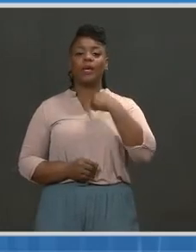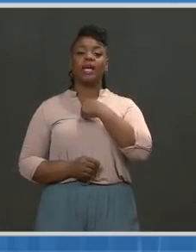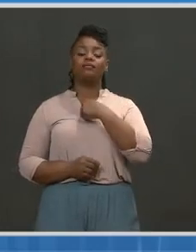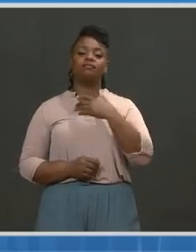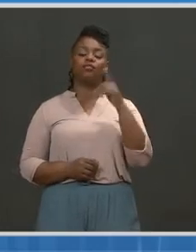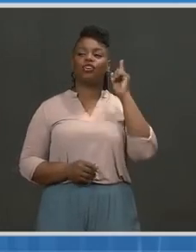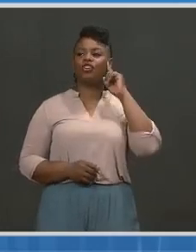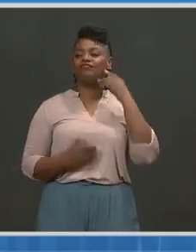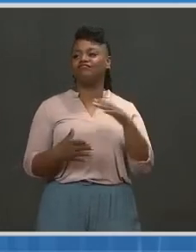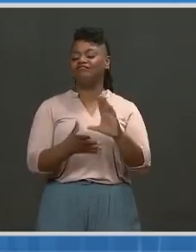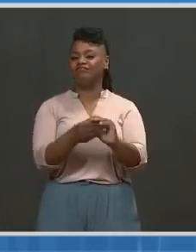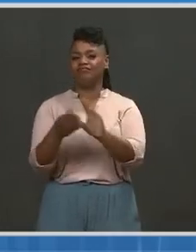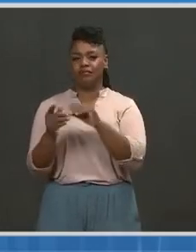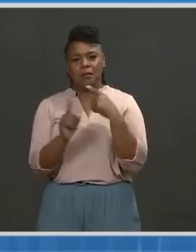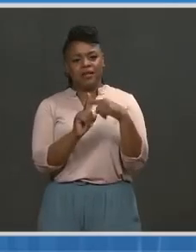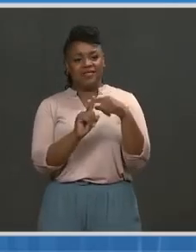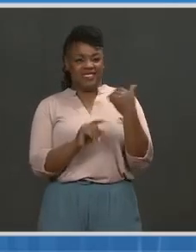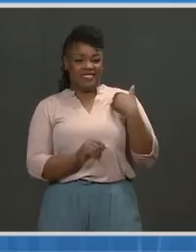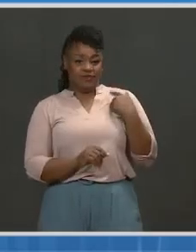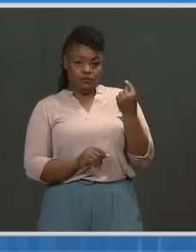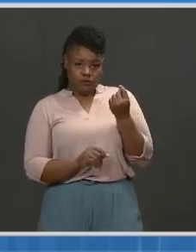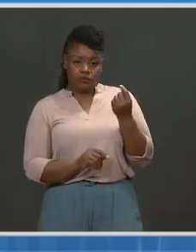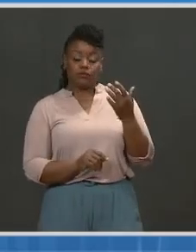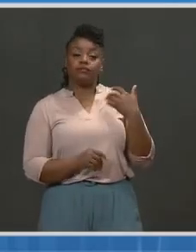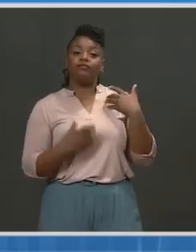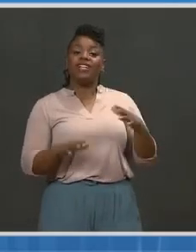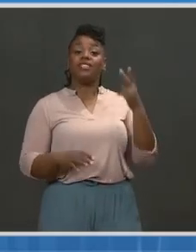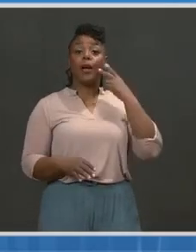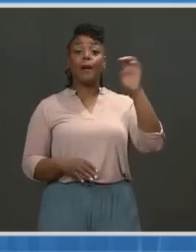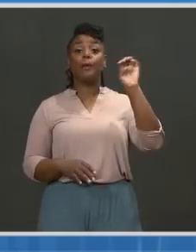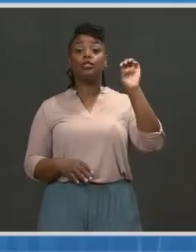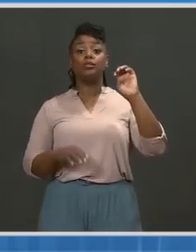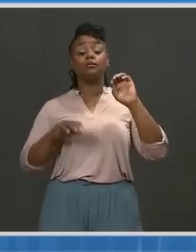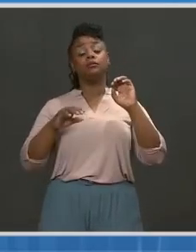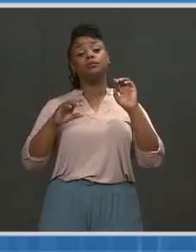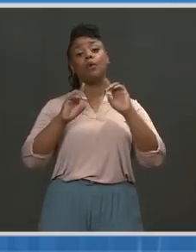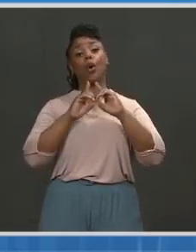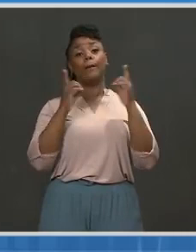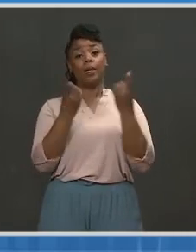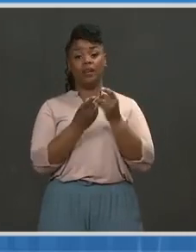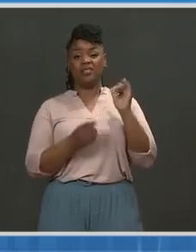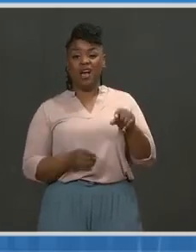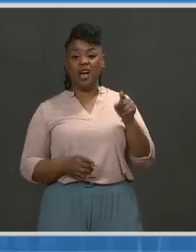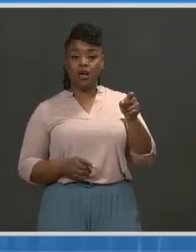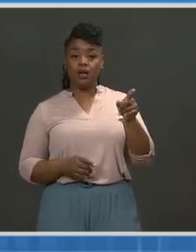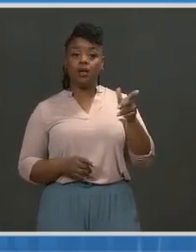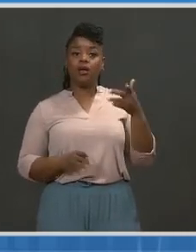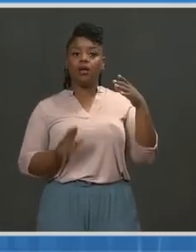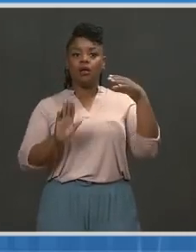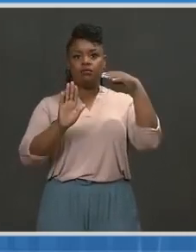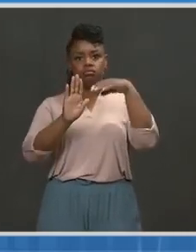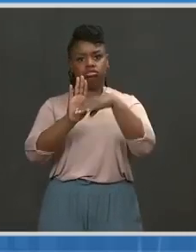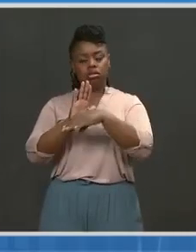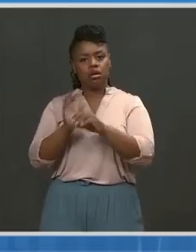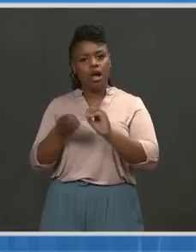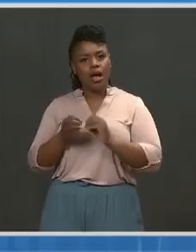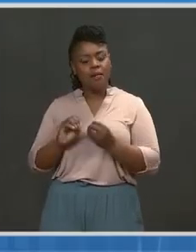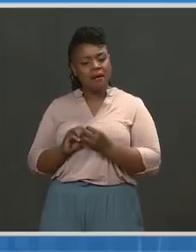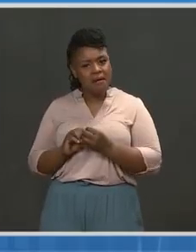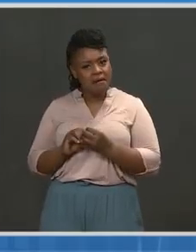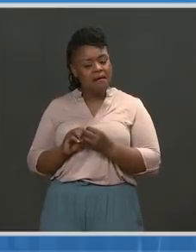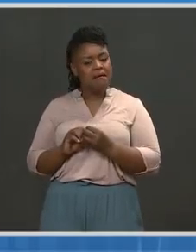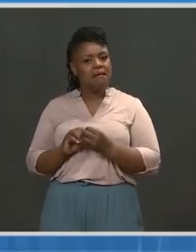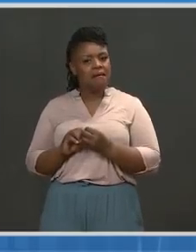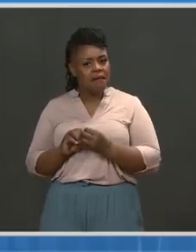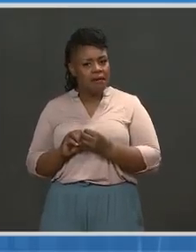every single day. As I mentioned on Monday, we now see significant declines in emergency department visits among people over 65